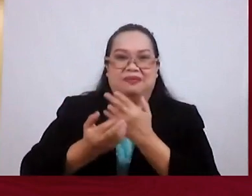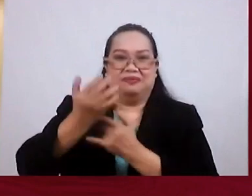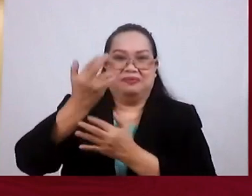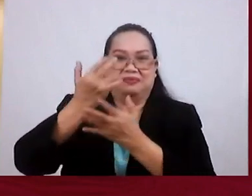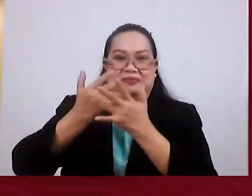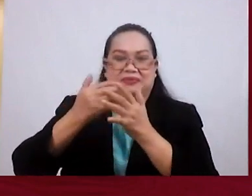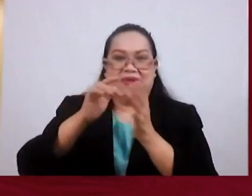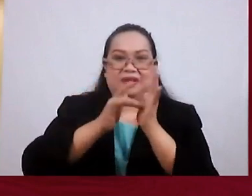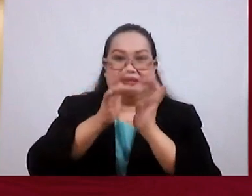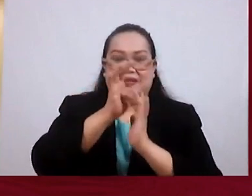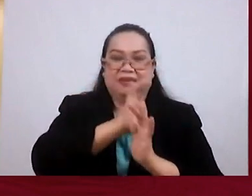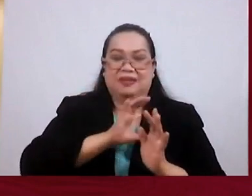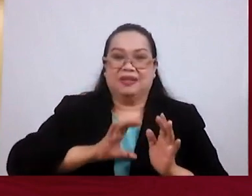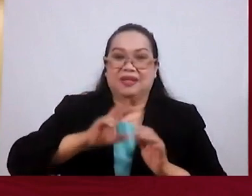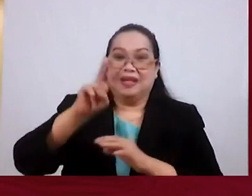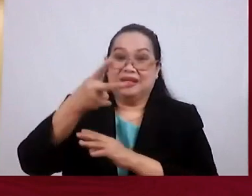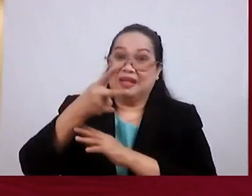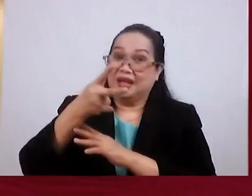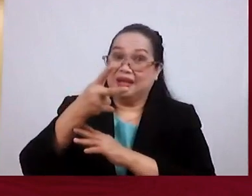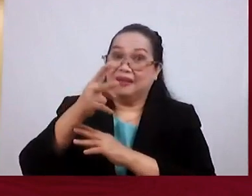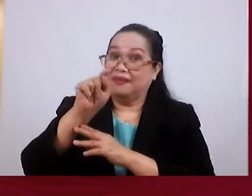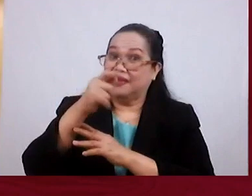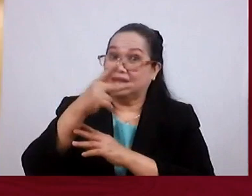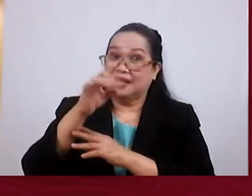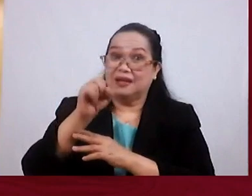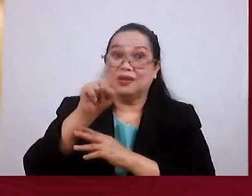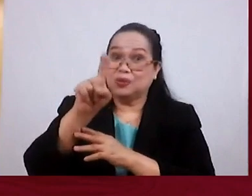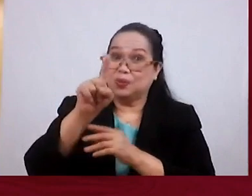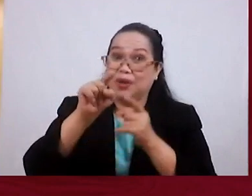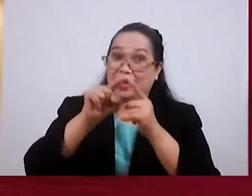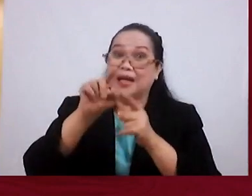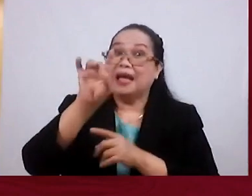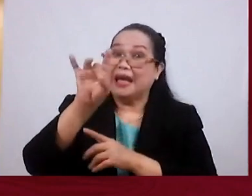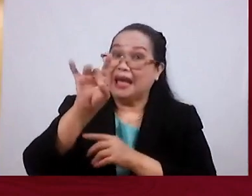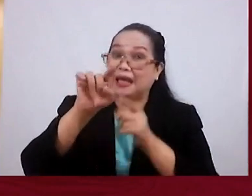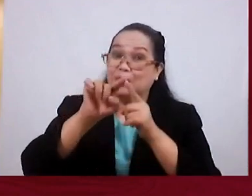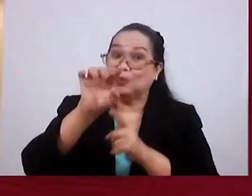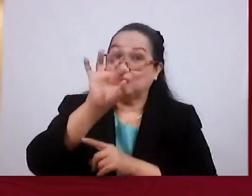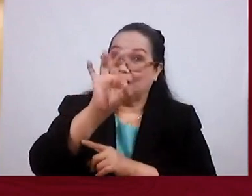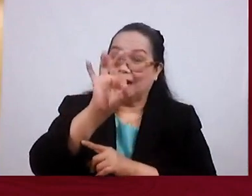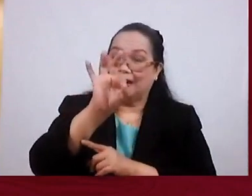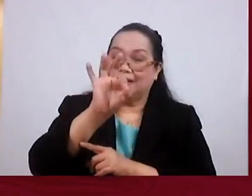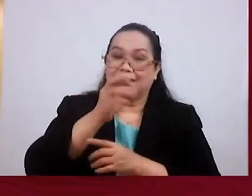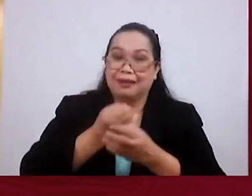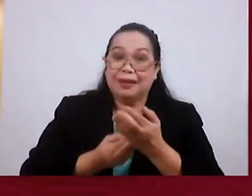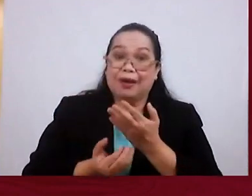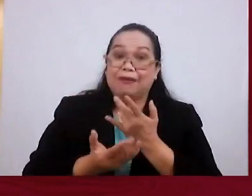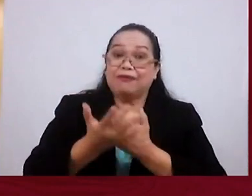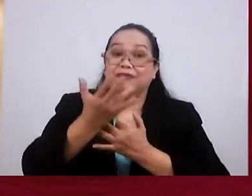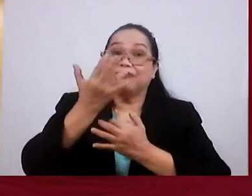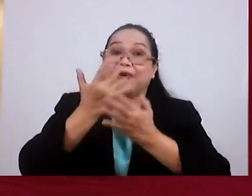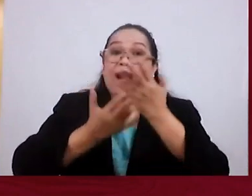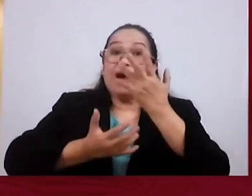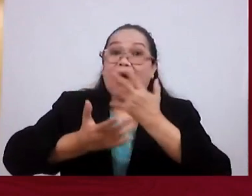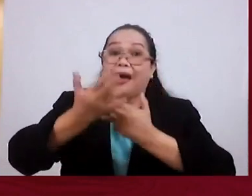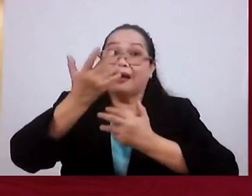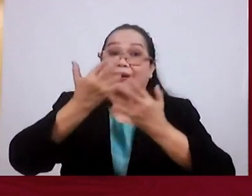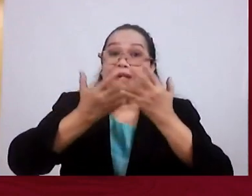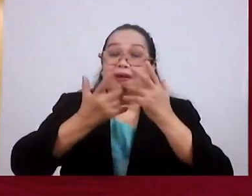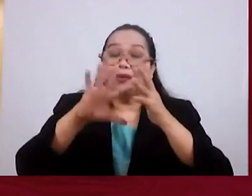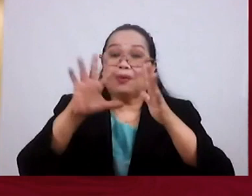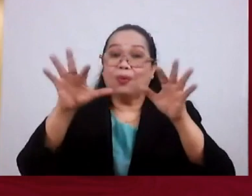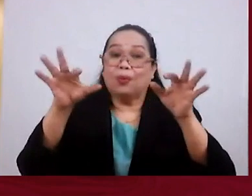reference to Christ. 2 Thessalonians 1, 8 to 9. Referring to Jesus, it says, Inflaming fire, inflicting